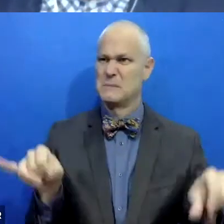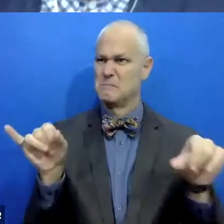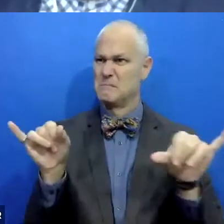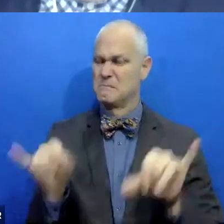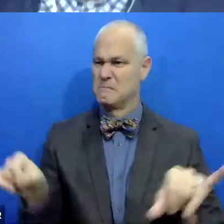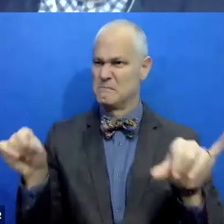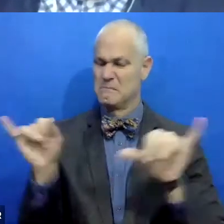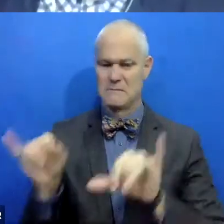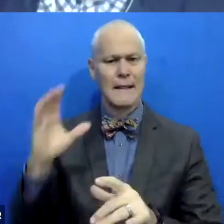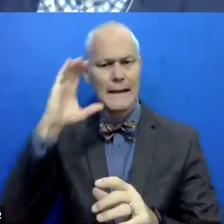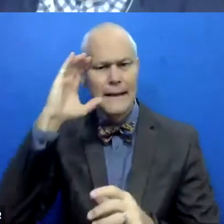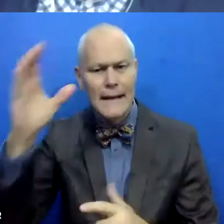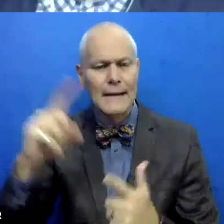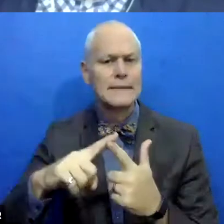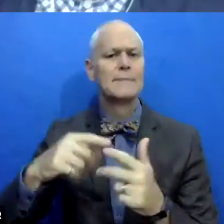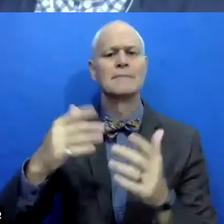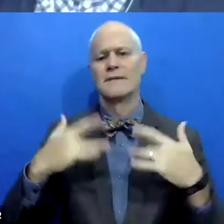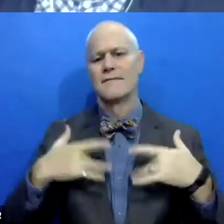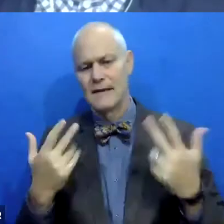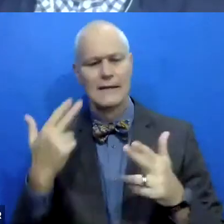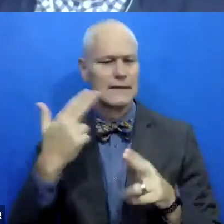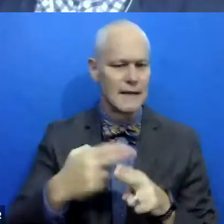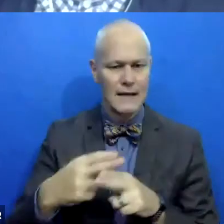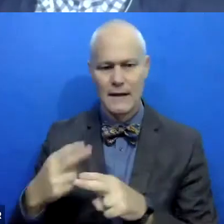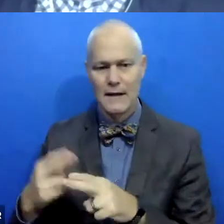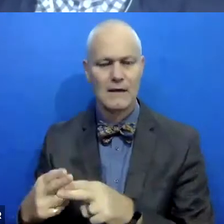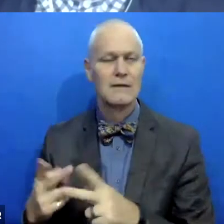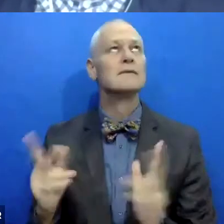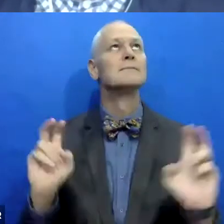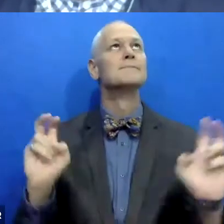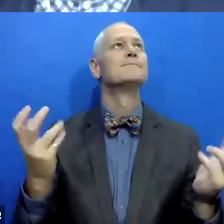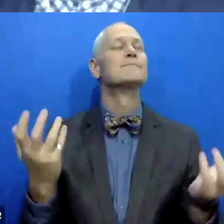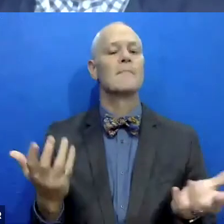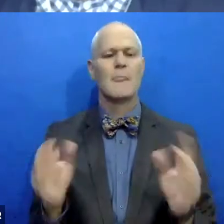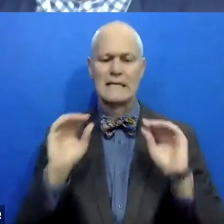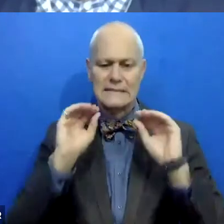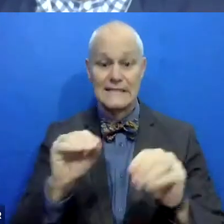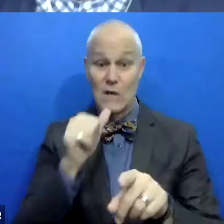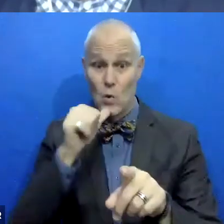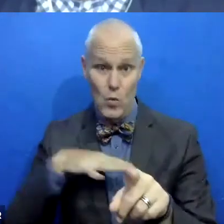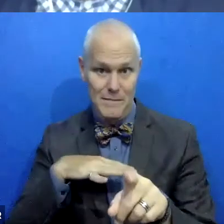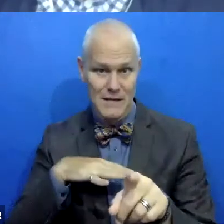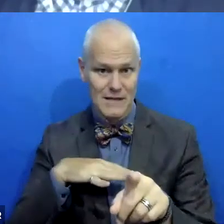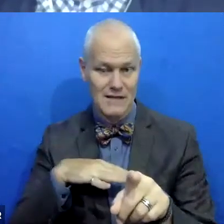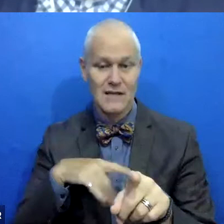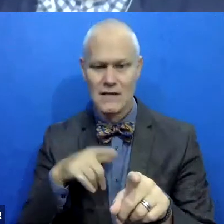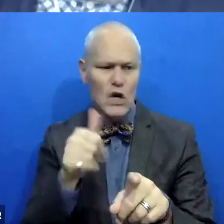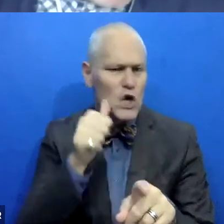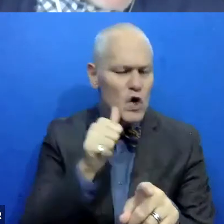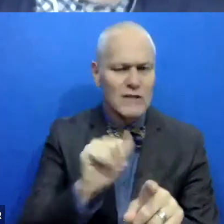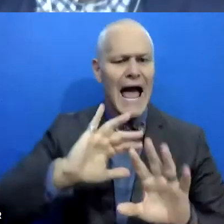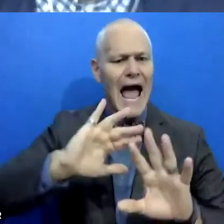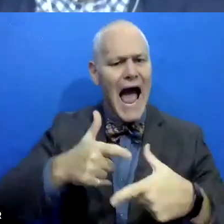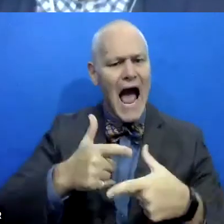concepts and events named on the poster were teaching women and girls how to